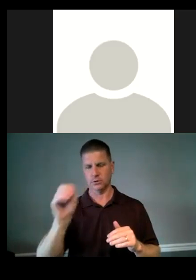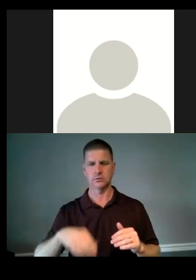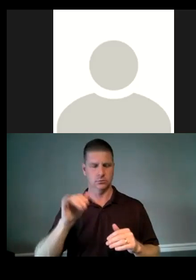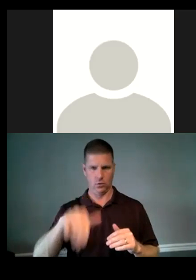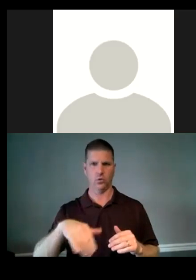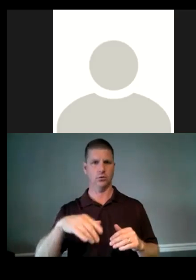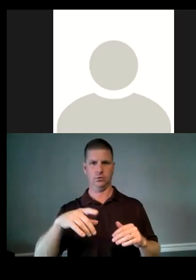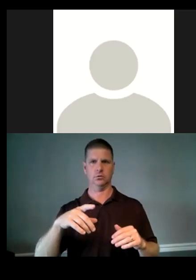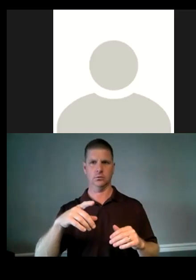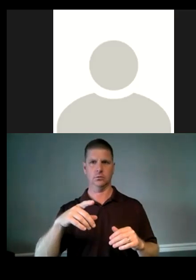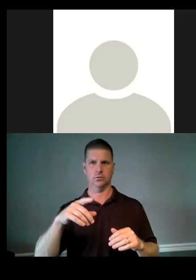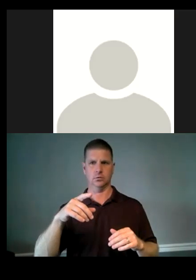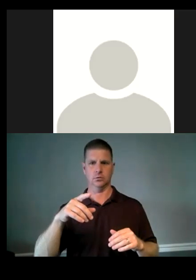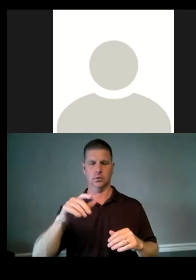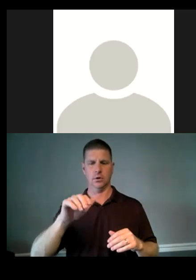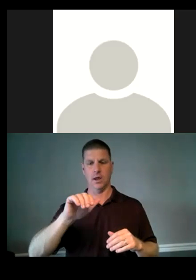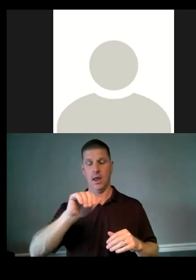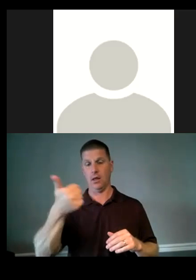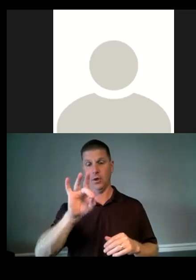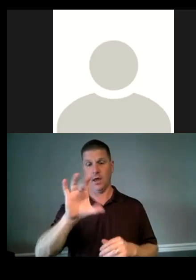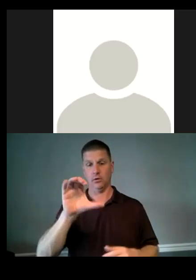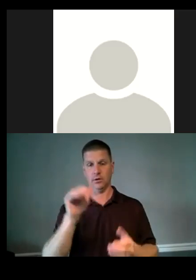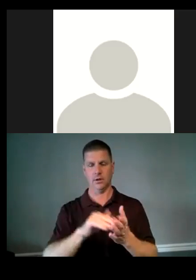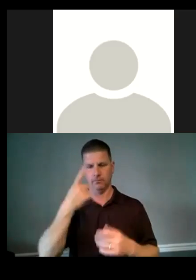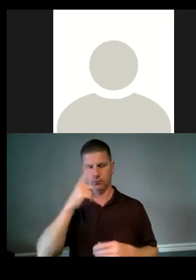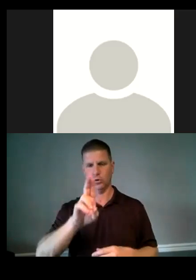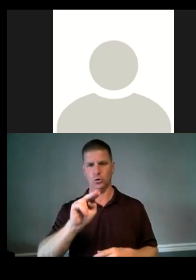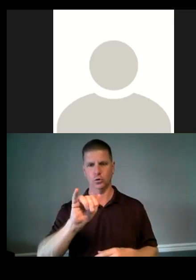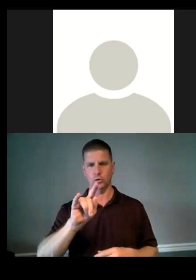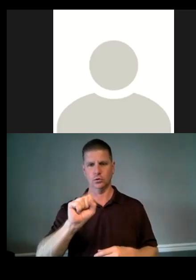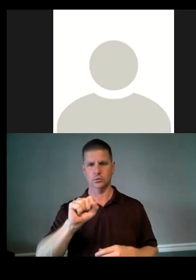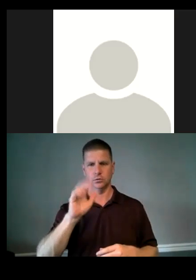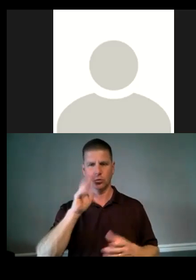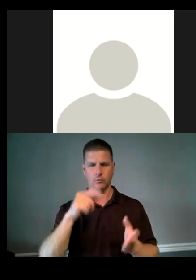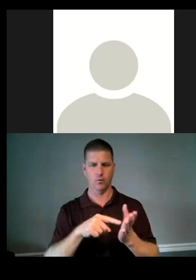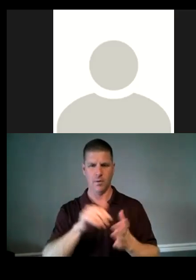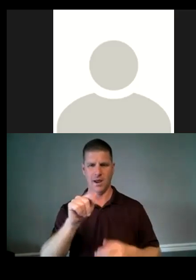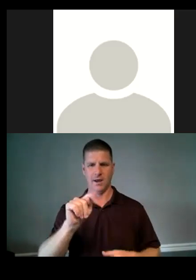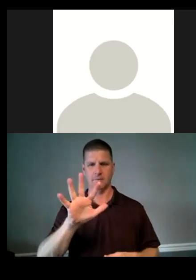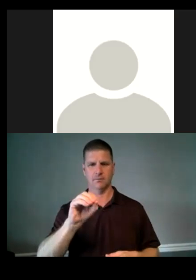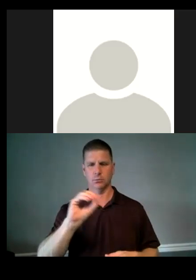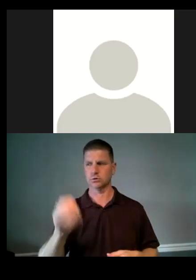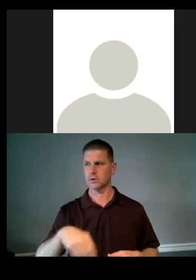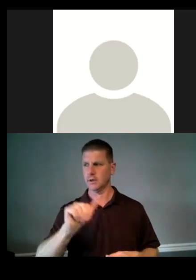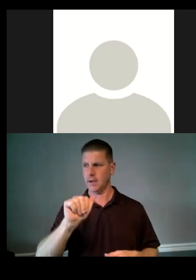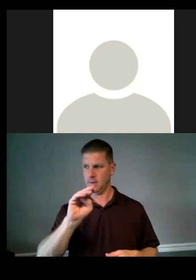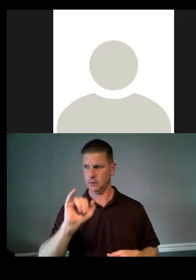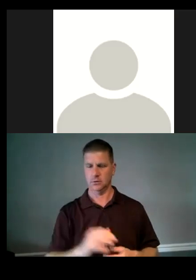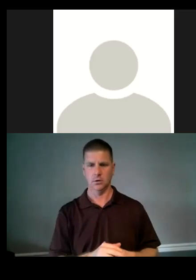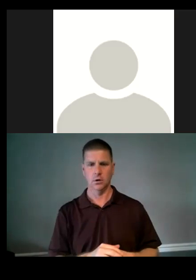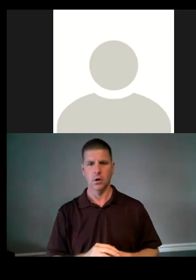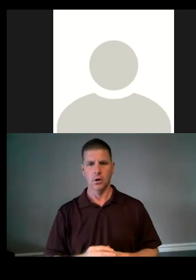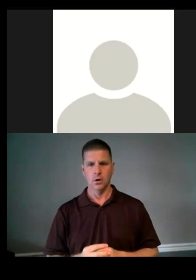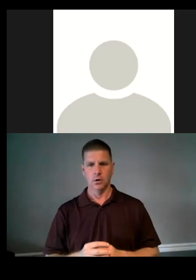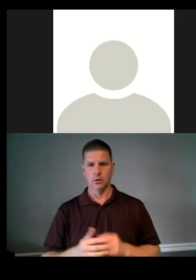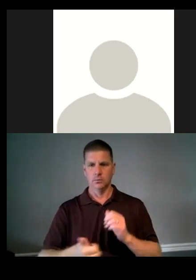units and the other 800,000 for units that it would be affordable at 50% AMI. So most of that